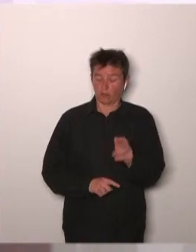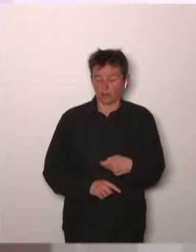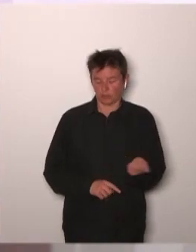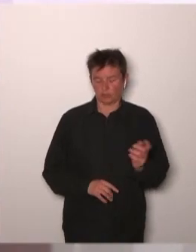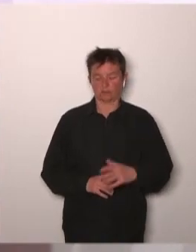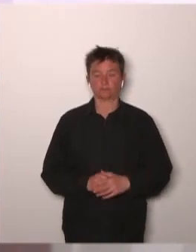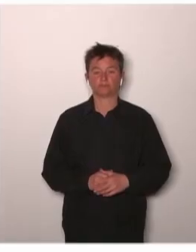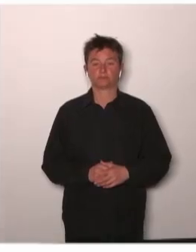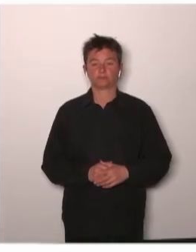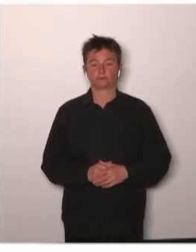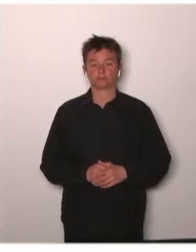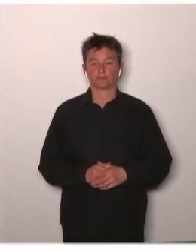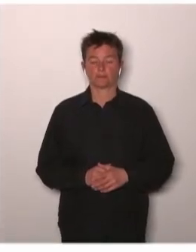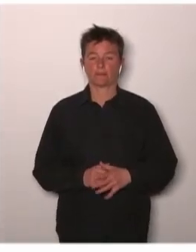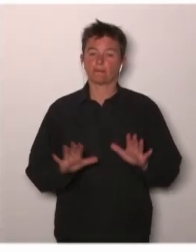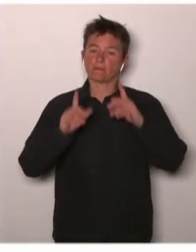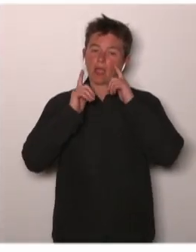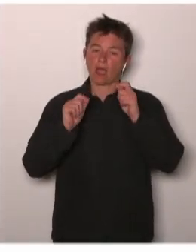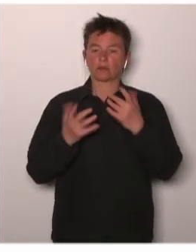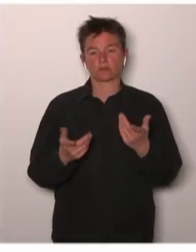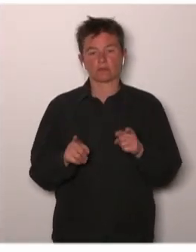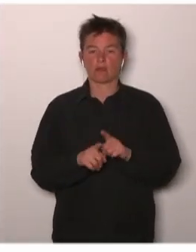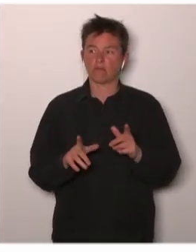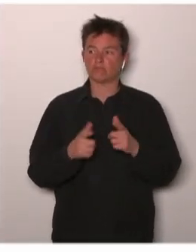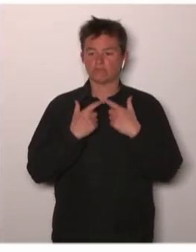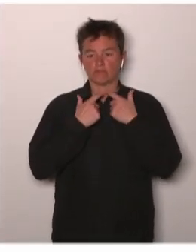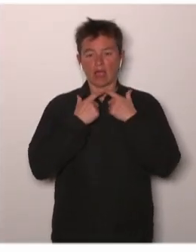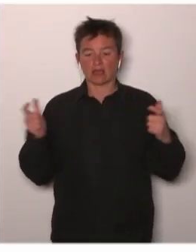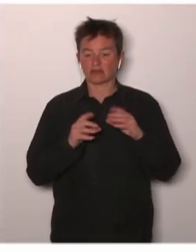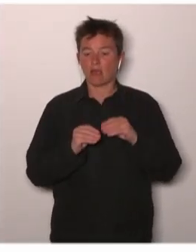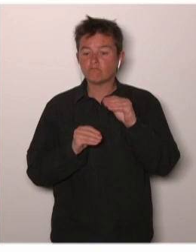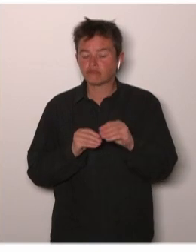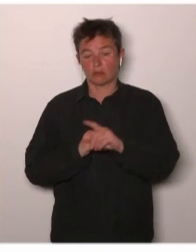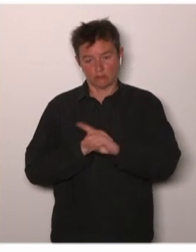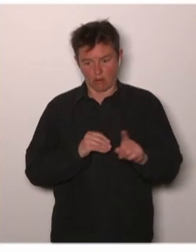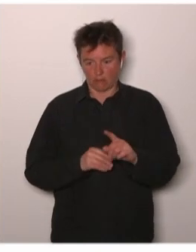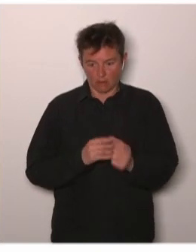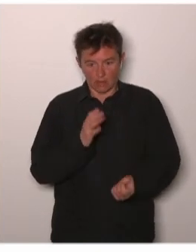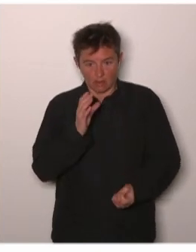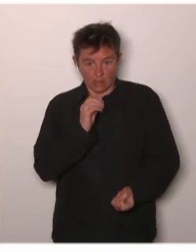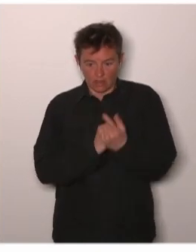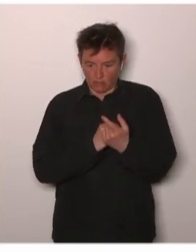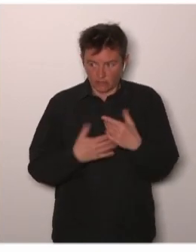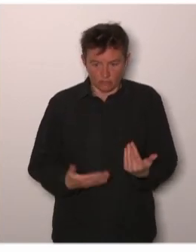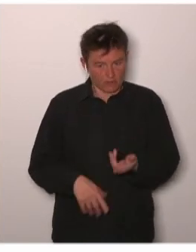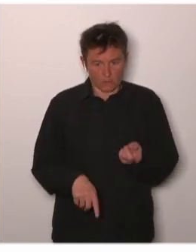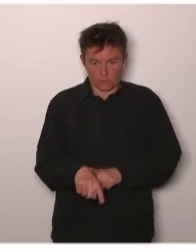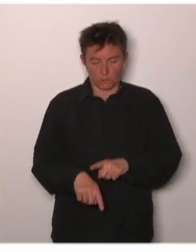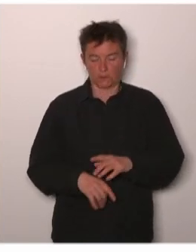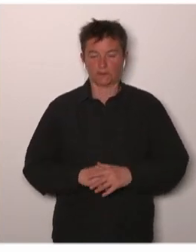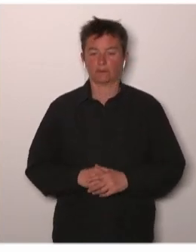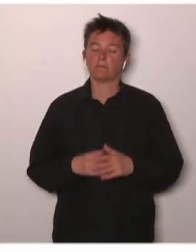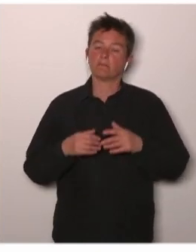not to delay access to innovation. Of course, we must give access, but we have to recognize that